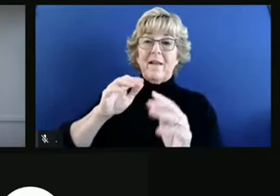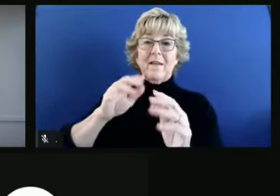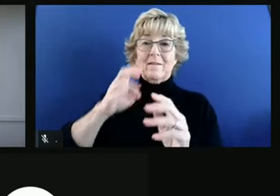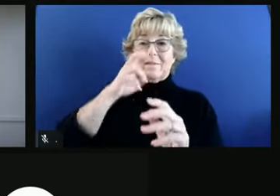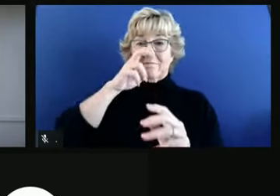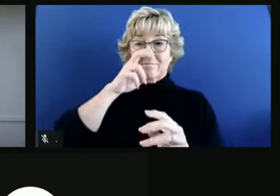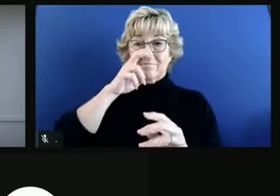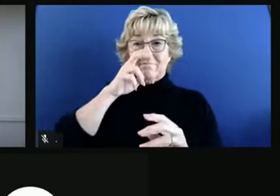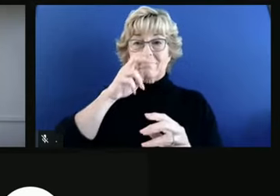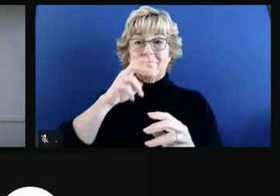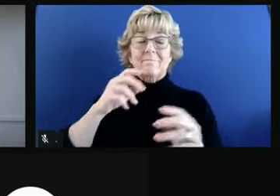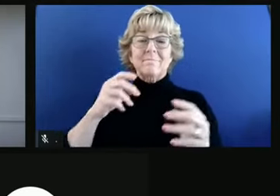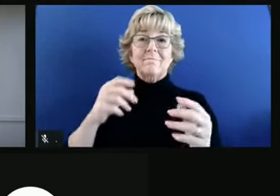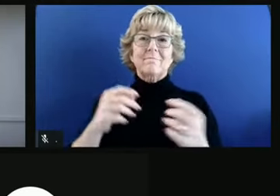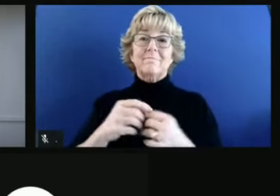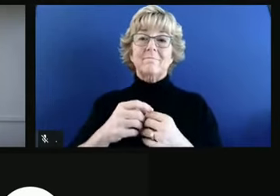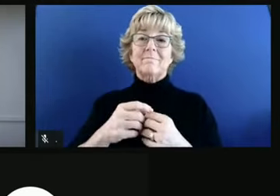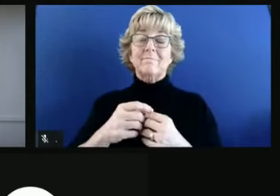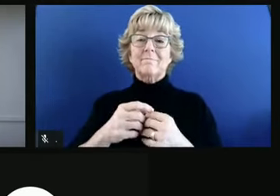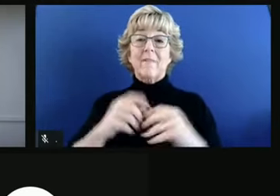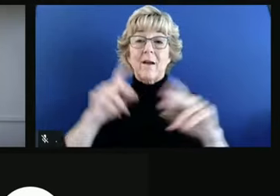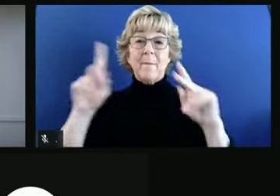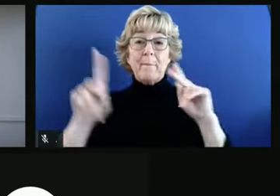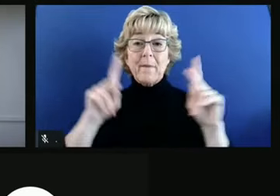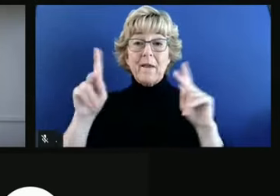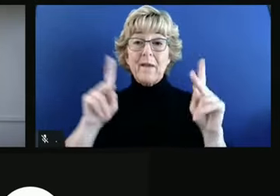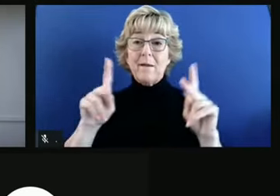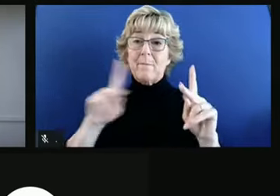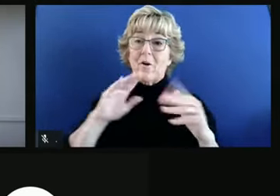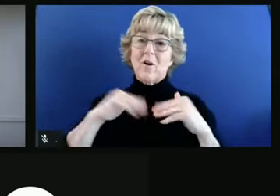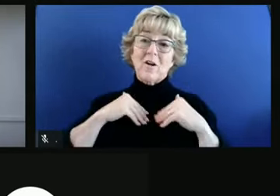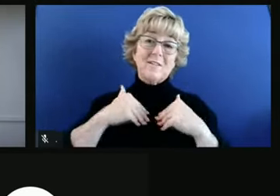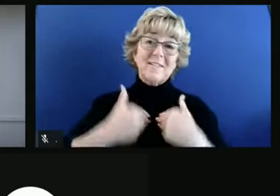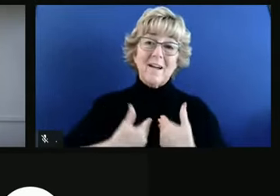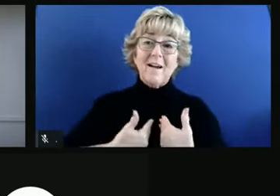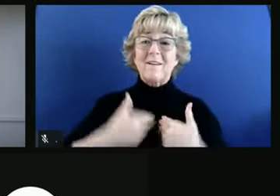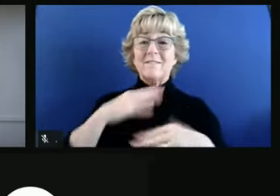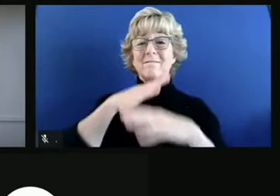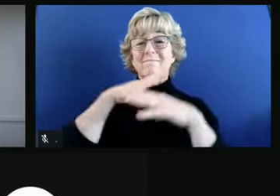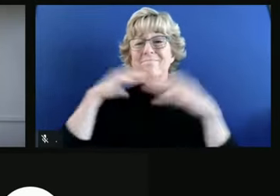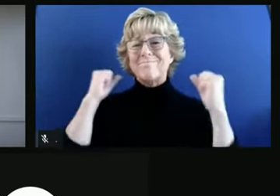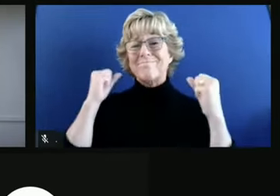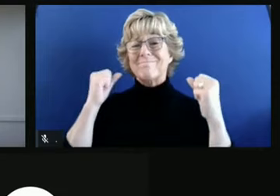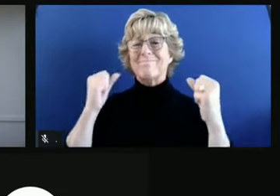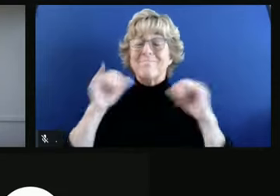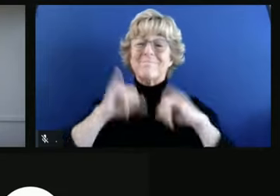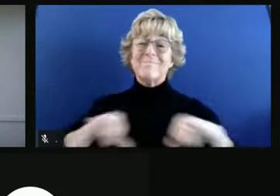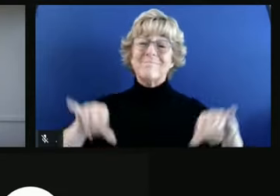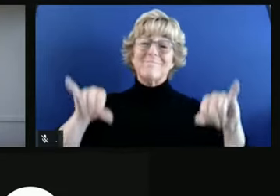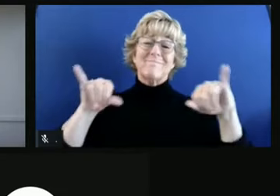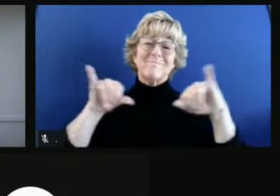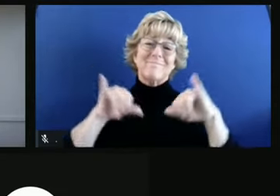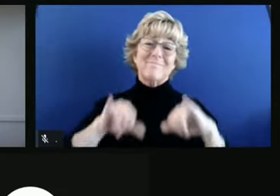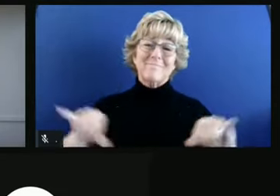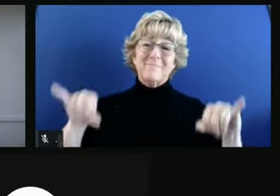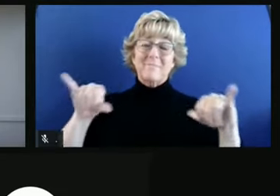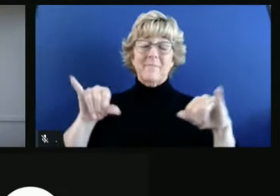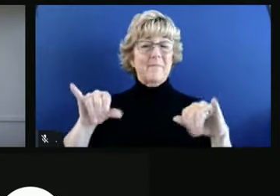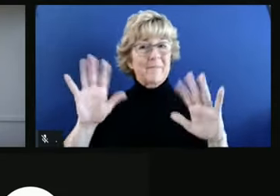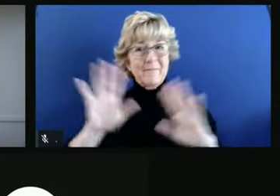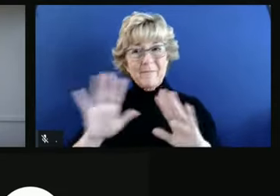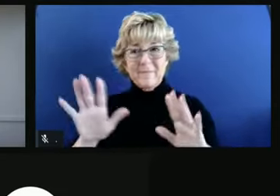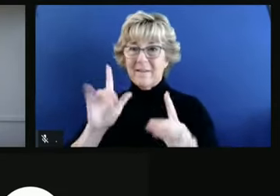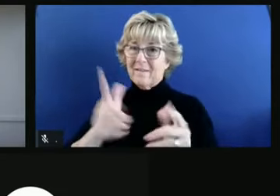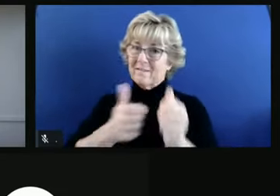that a number of communities and people are fatigued and tired. We want to make sure that any actions we recommend